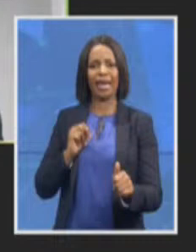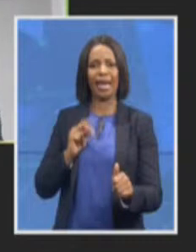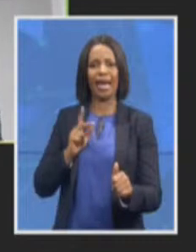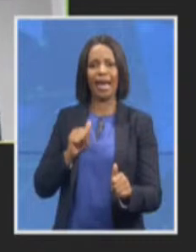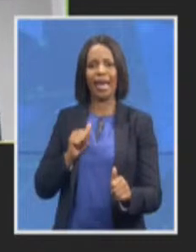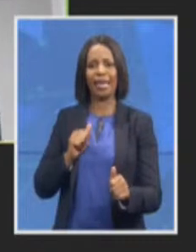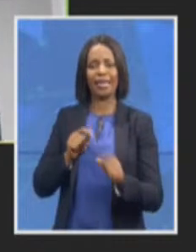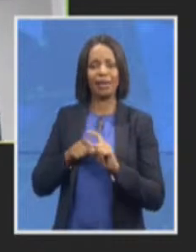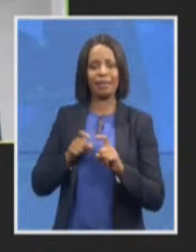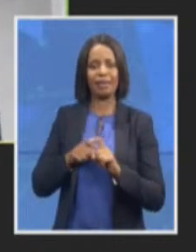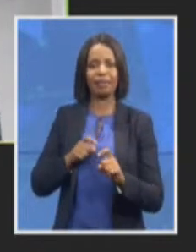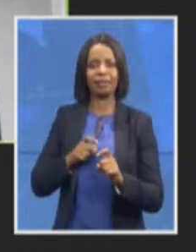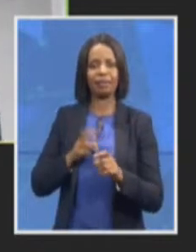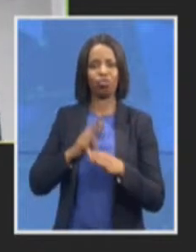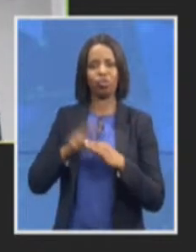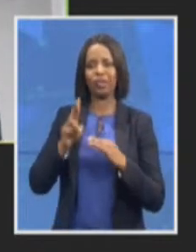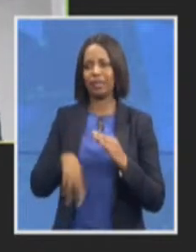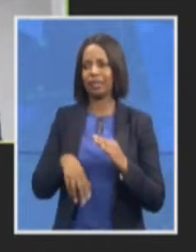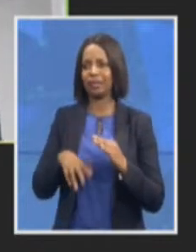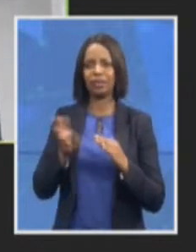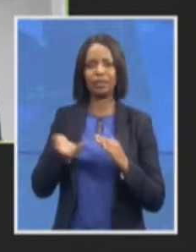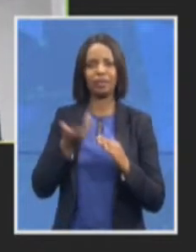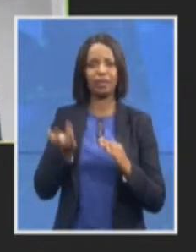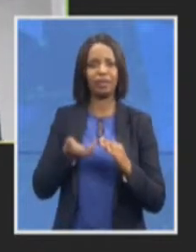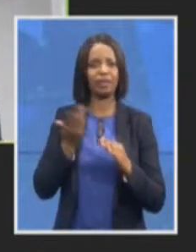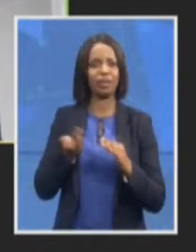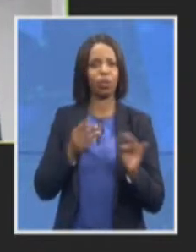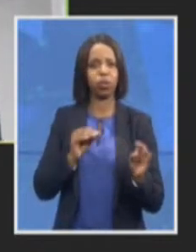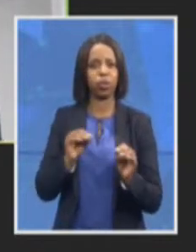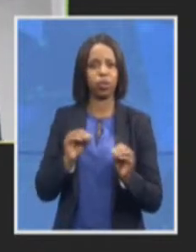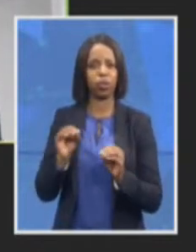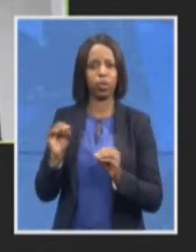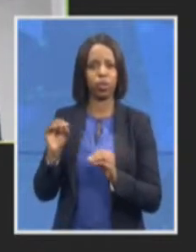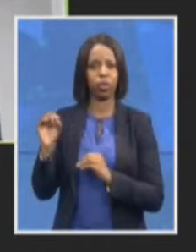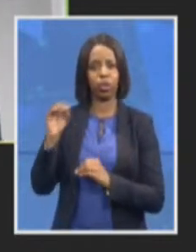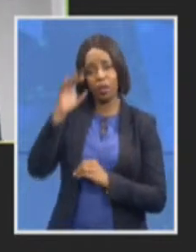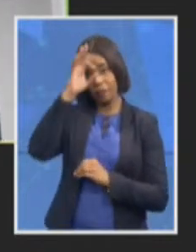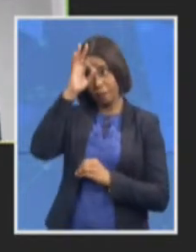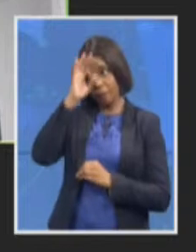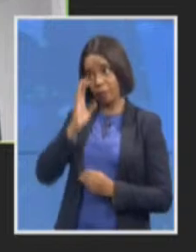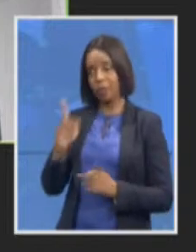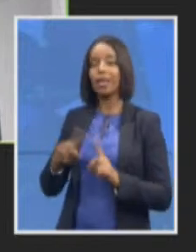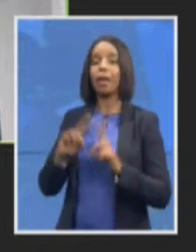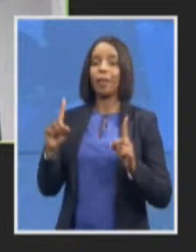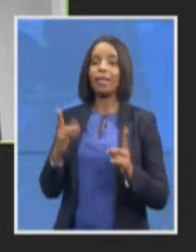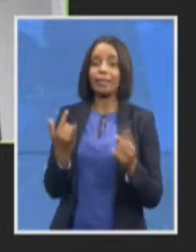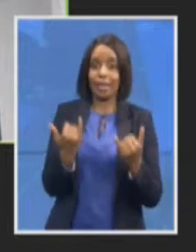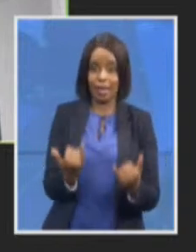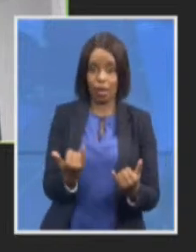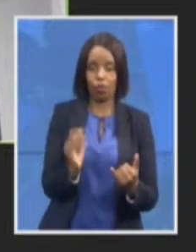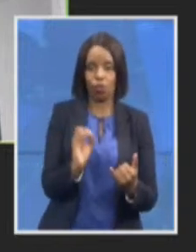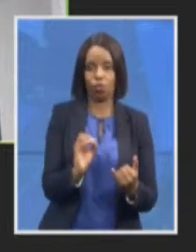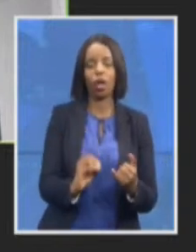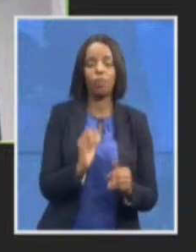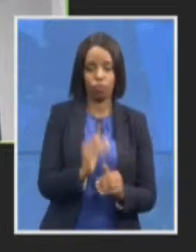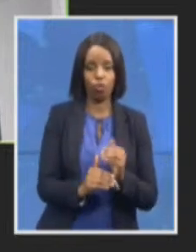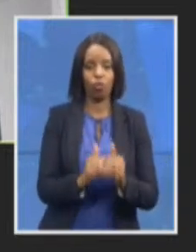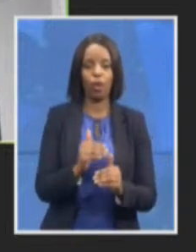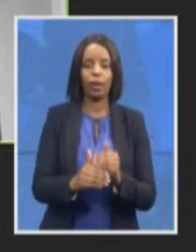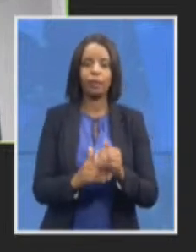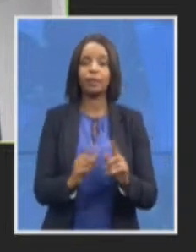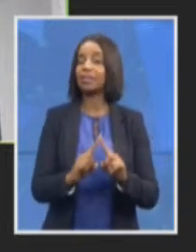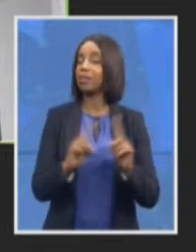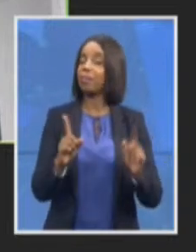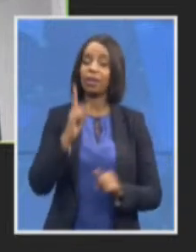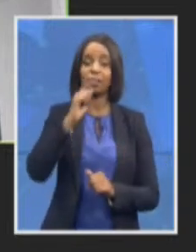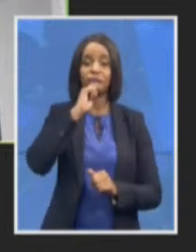some figures on that in due course there has been substantial progress but we're still nowhere near dealing with the scourge of sexual